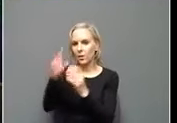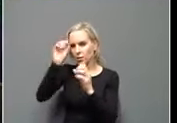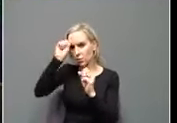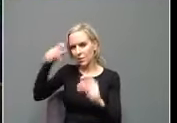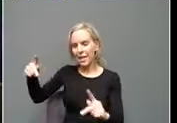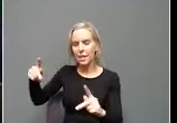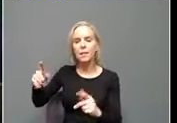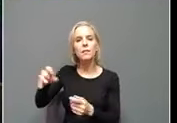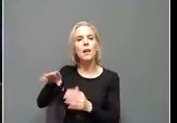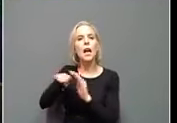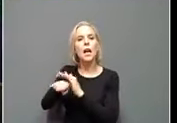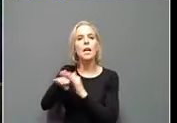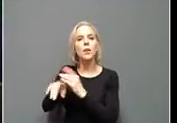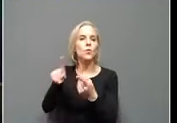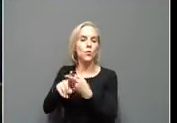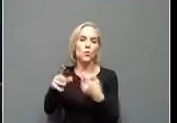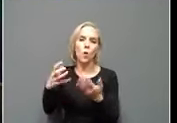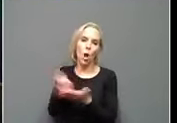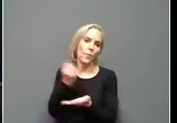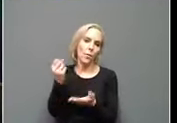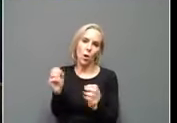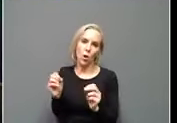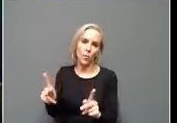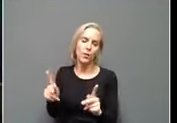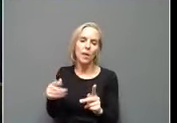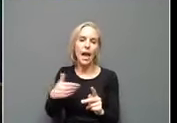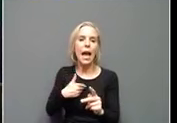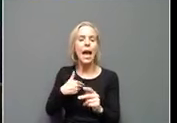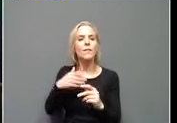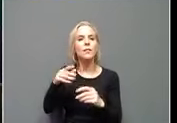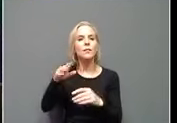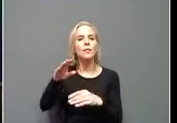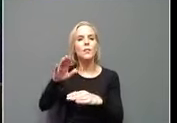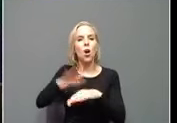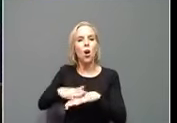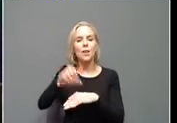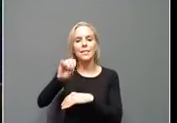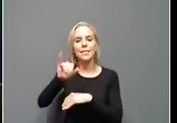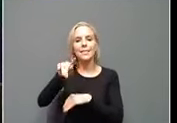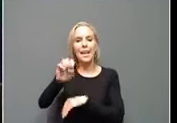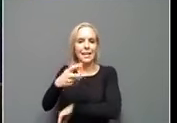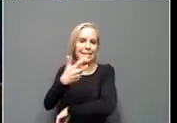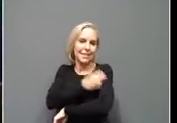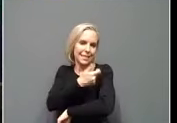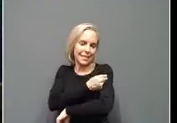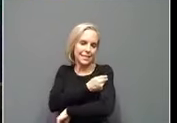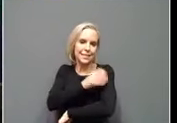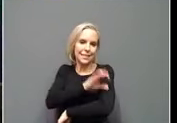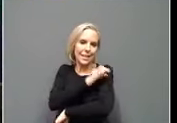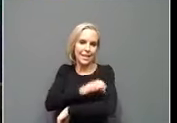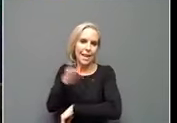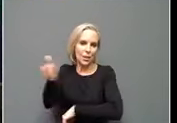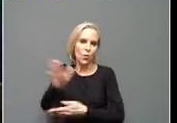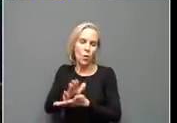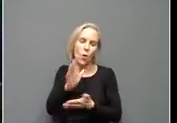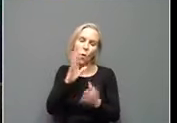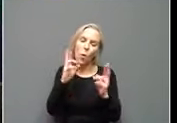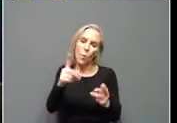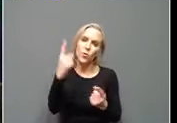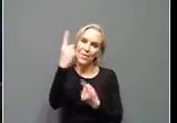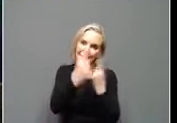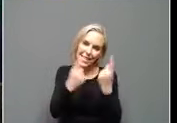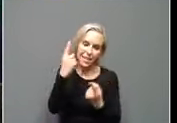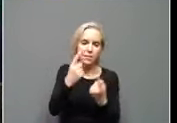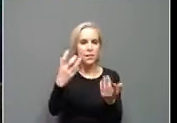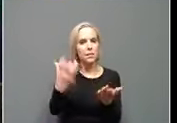opportunity for them to do vaccine clinics on site at schools. I hope you'll please consider taking advantage of this